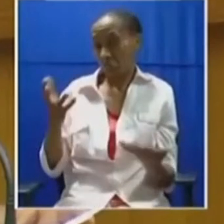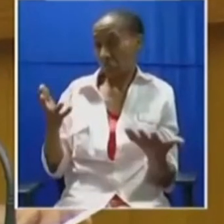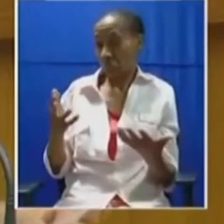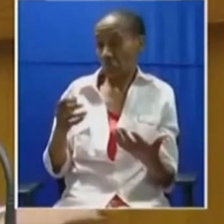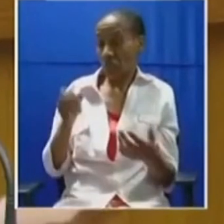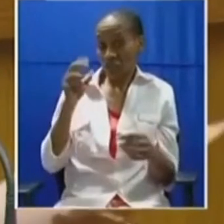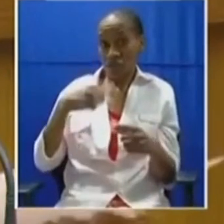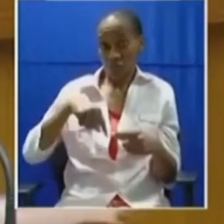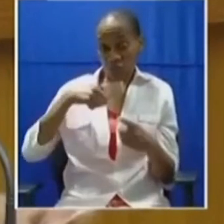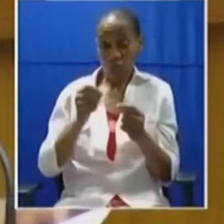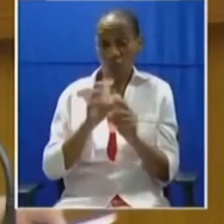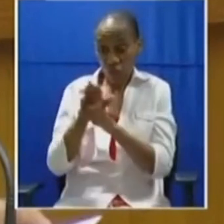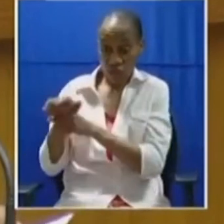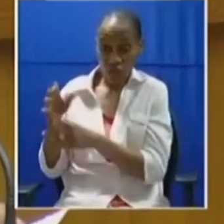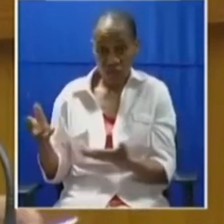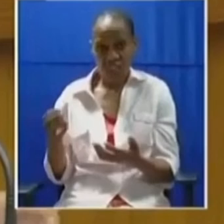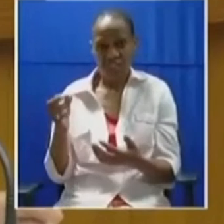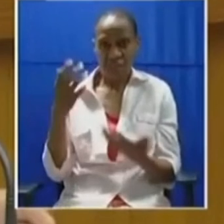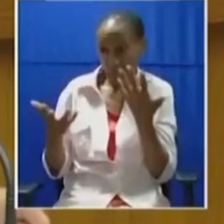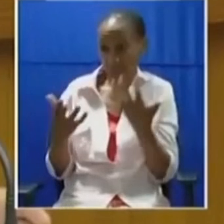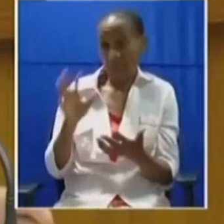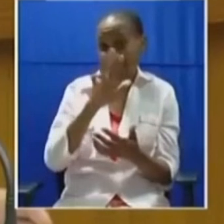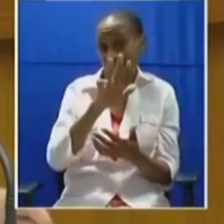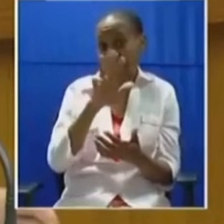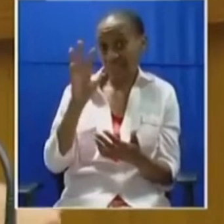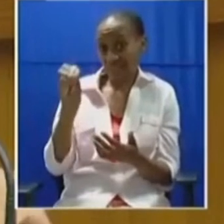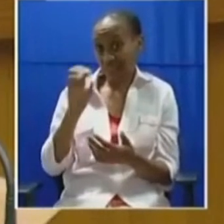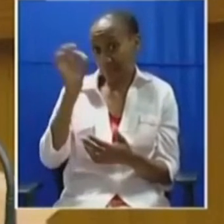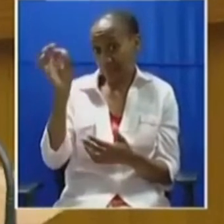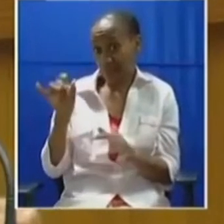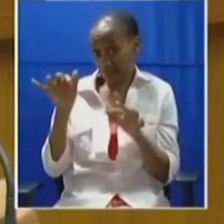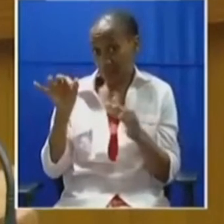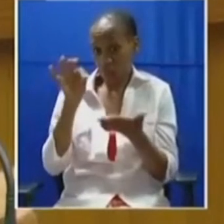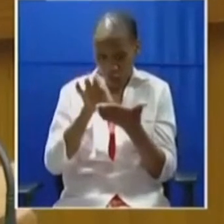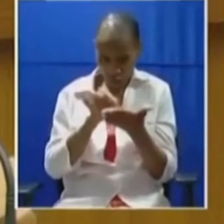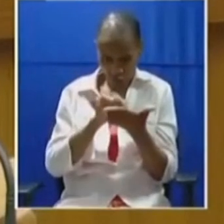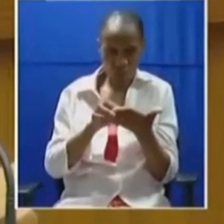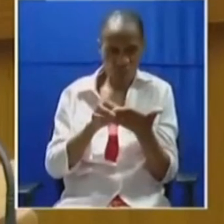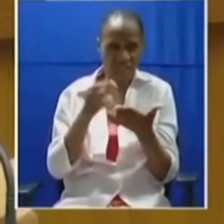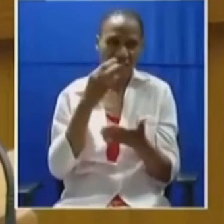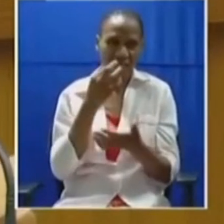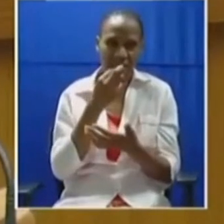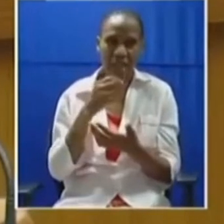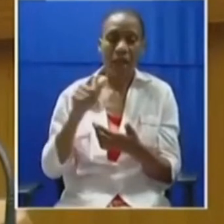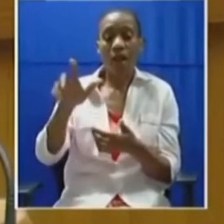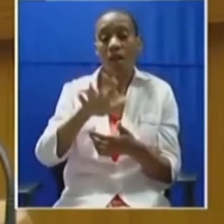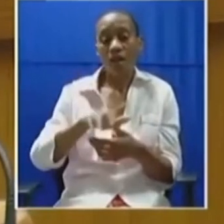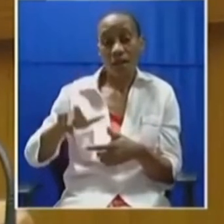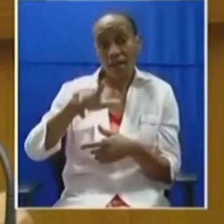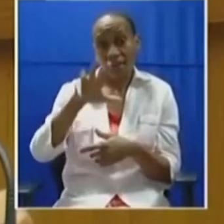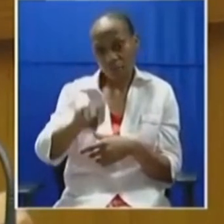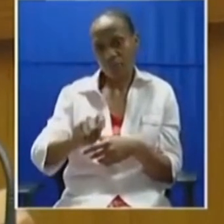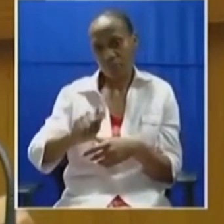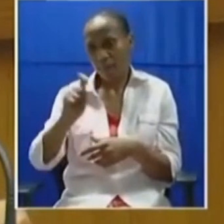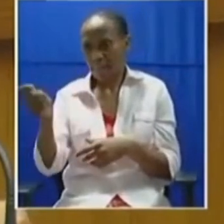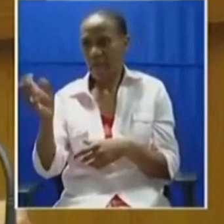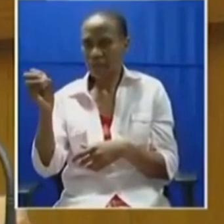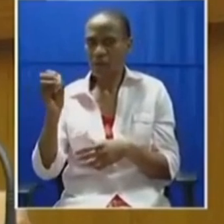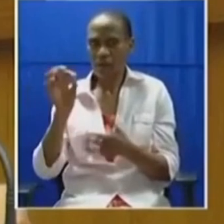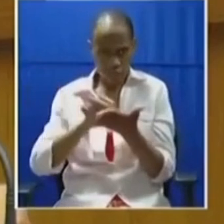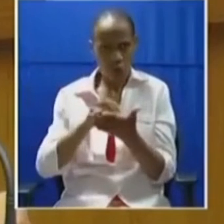guaranteed that 90% of South Africans would have voted for expropriation of land without compensation.